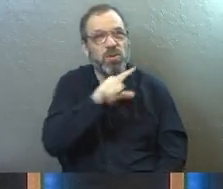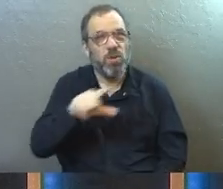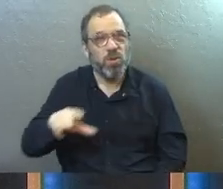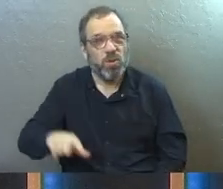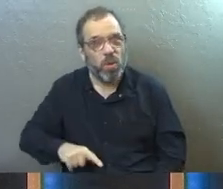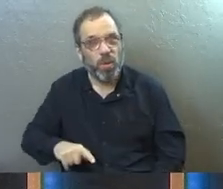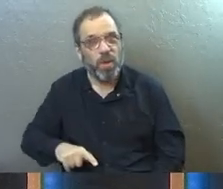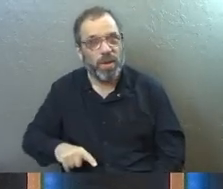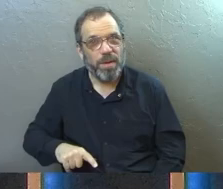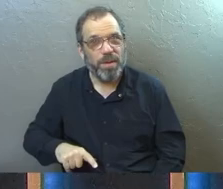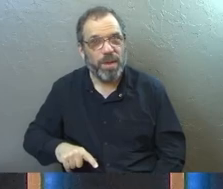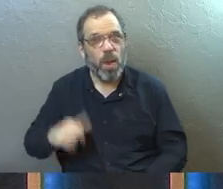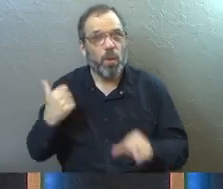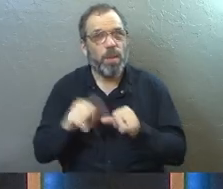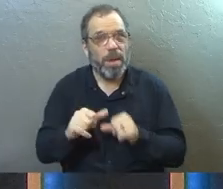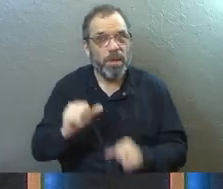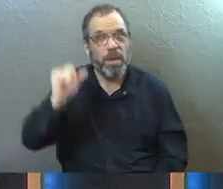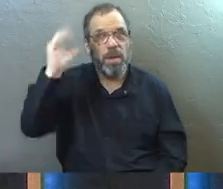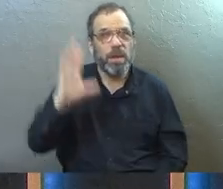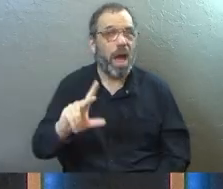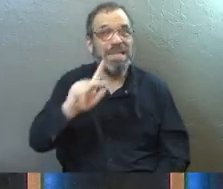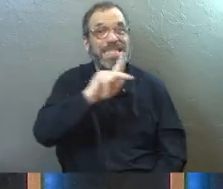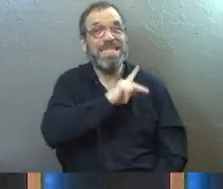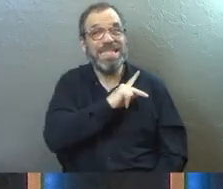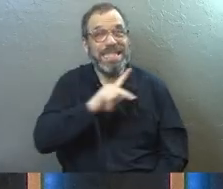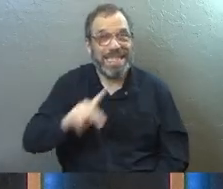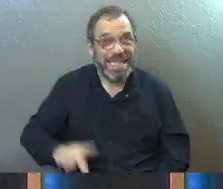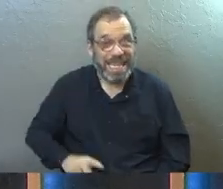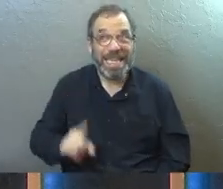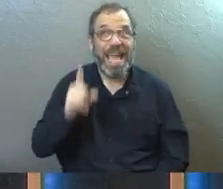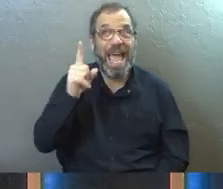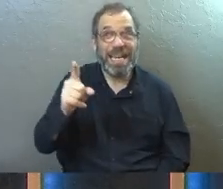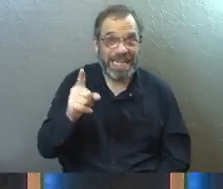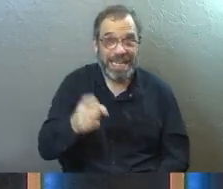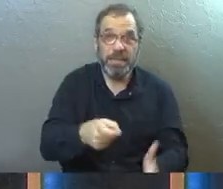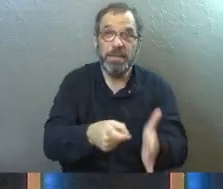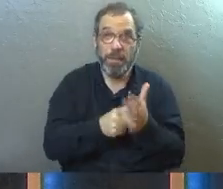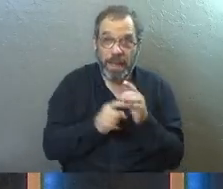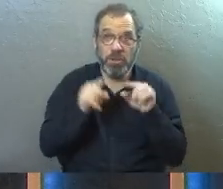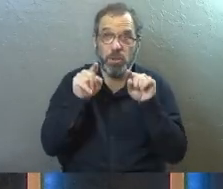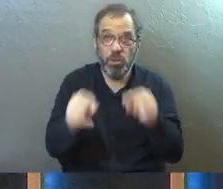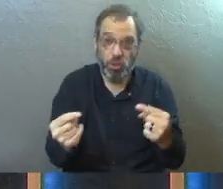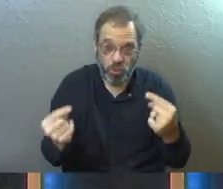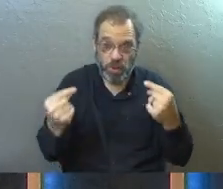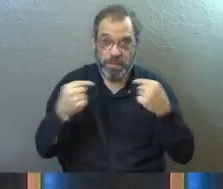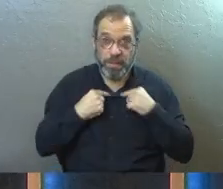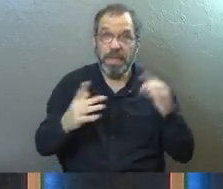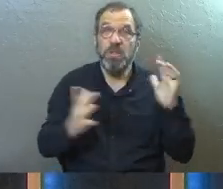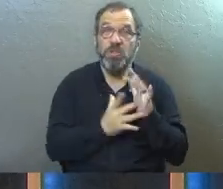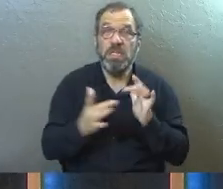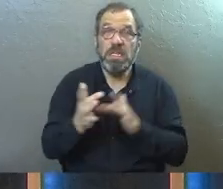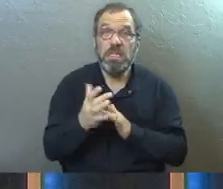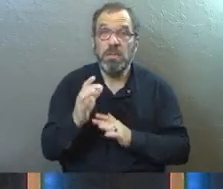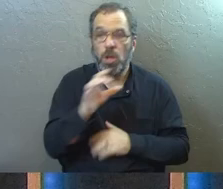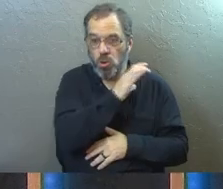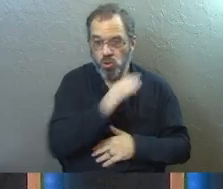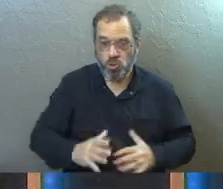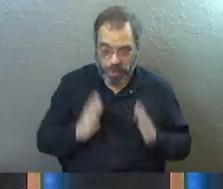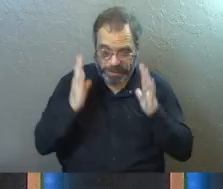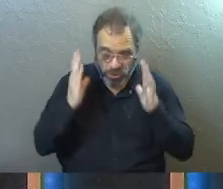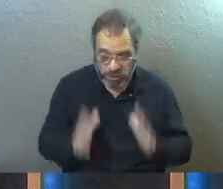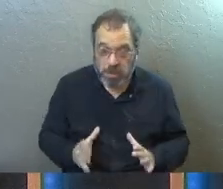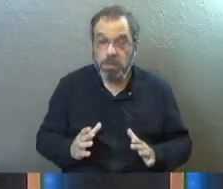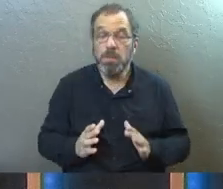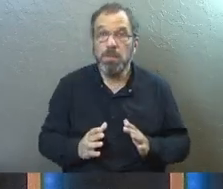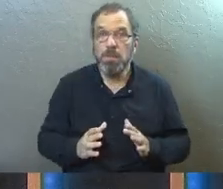We forget that God is king. And God actually makes demands on our lives. Jesus' followers are expected to